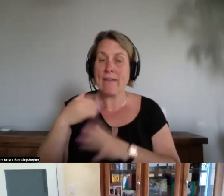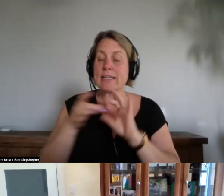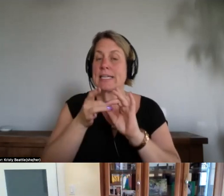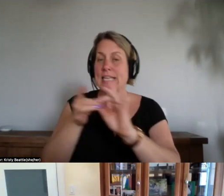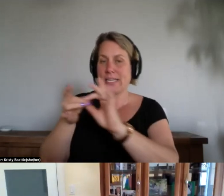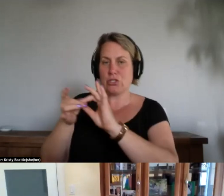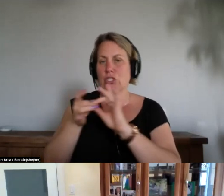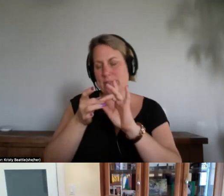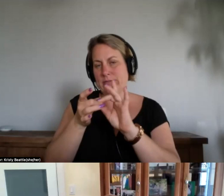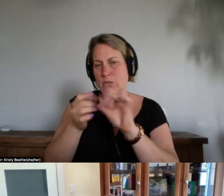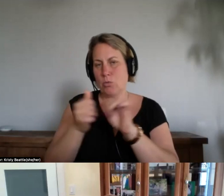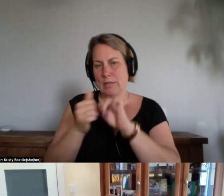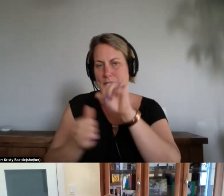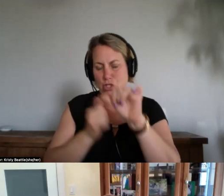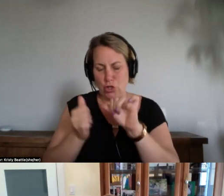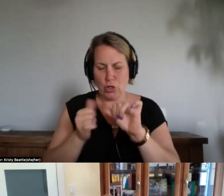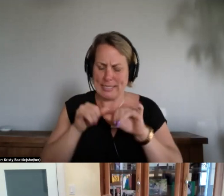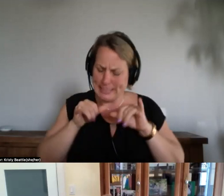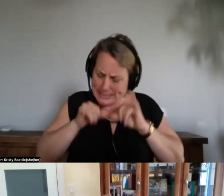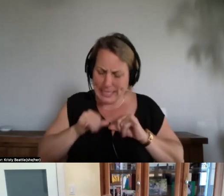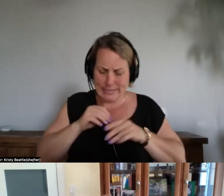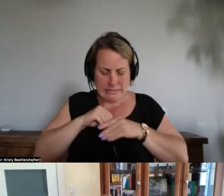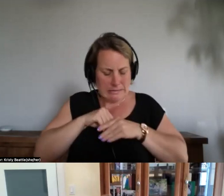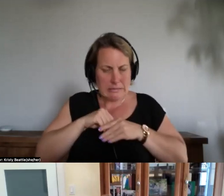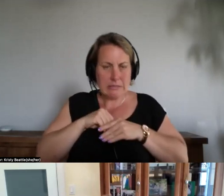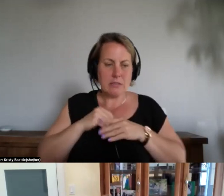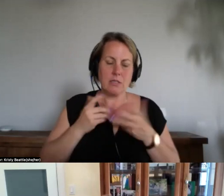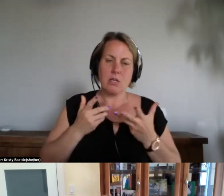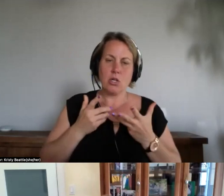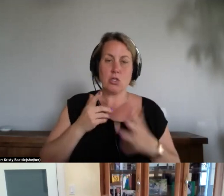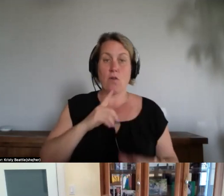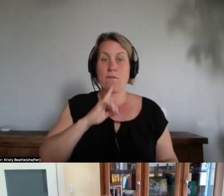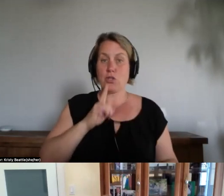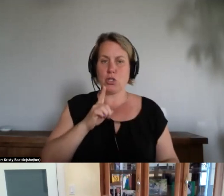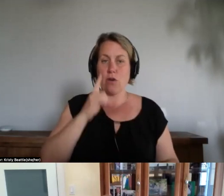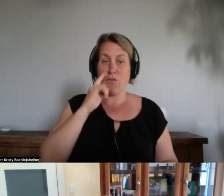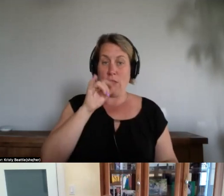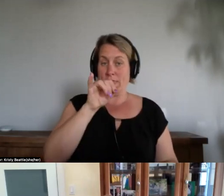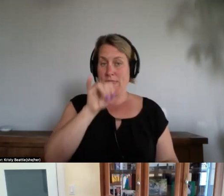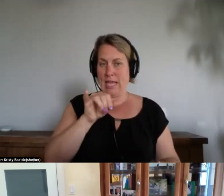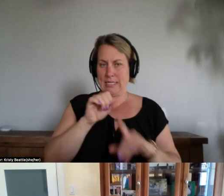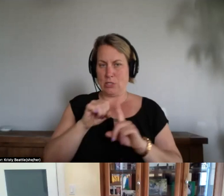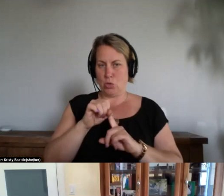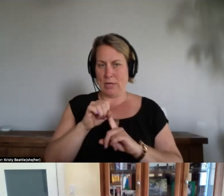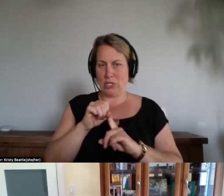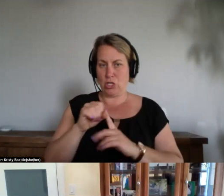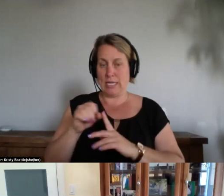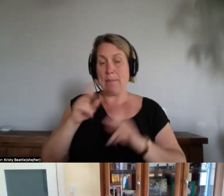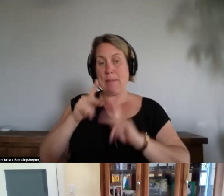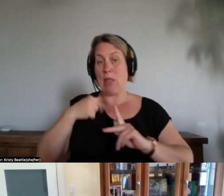um i i would say definitely in the case that i was speaking to they were choosing not to